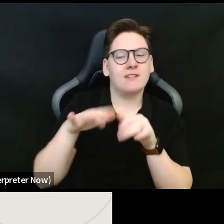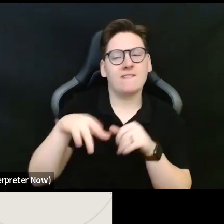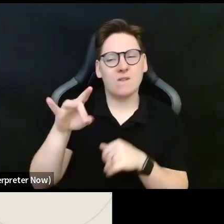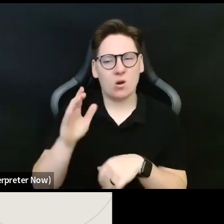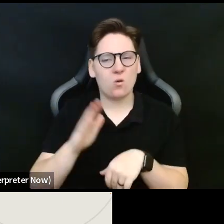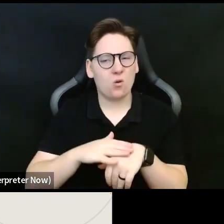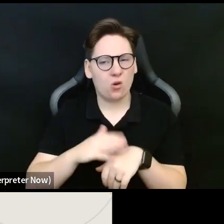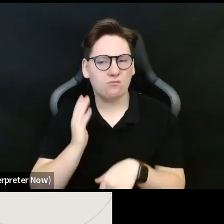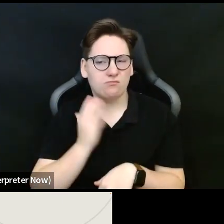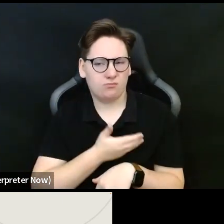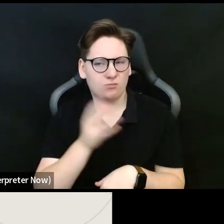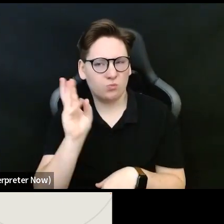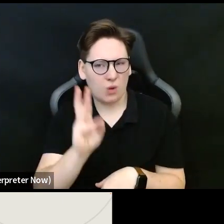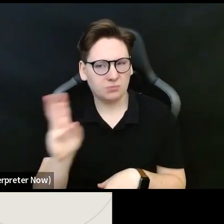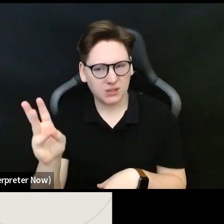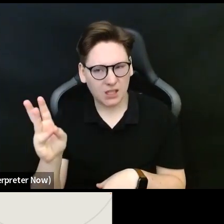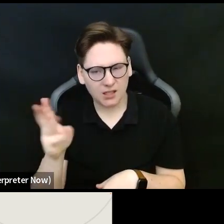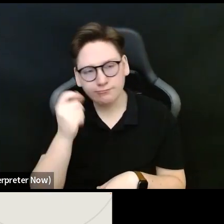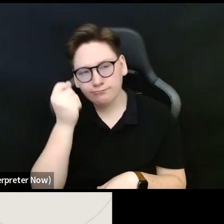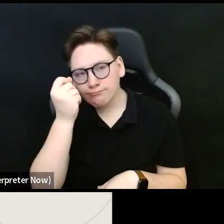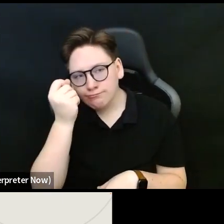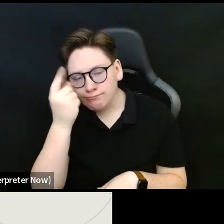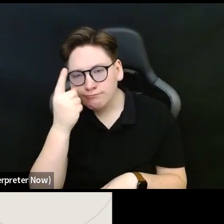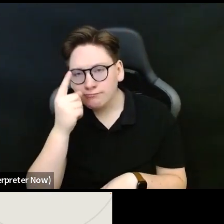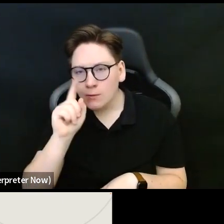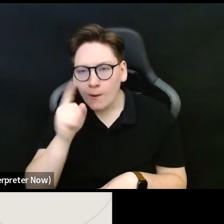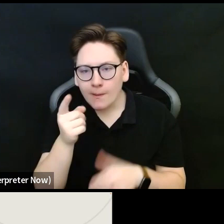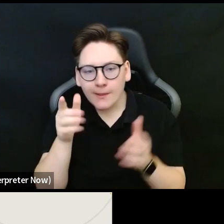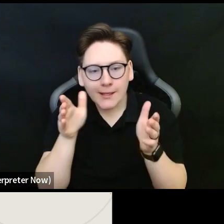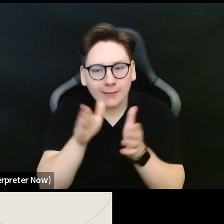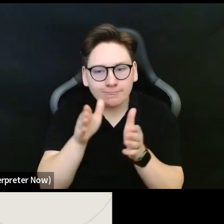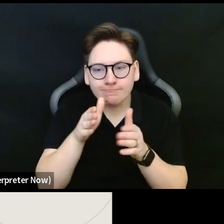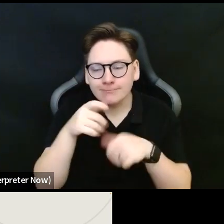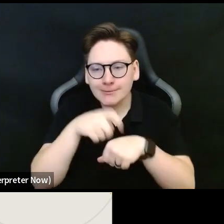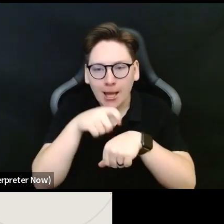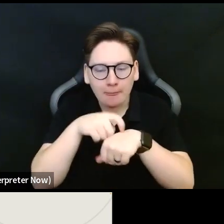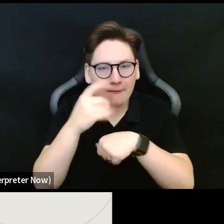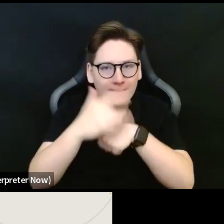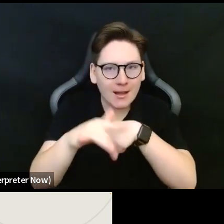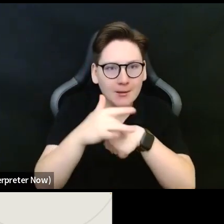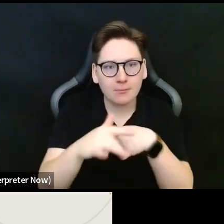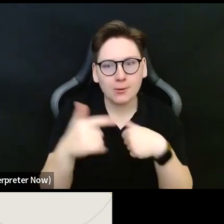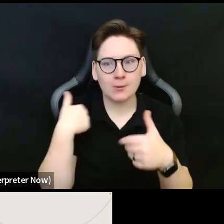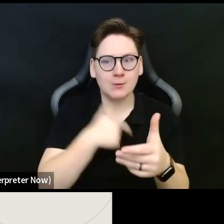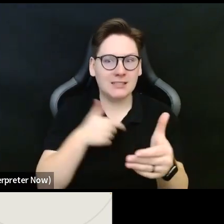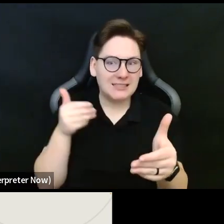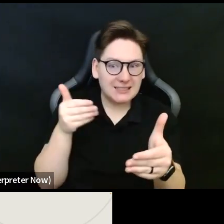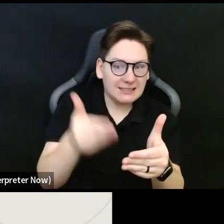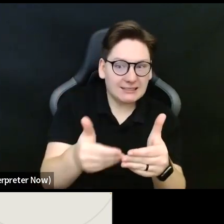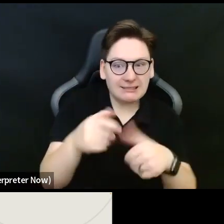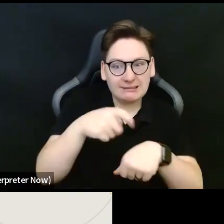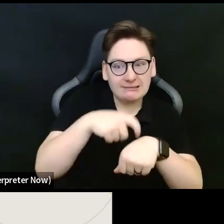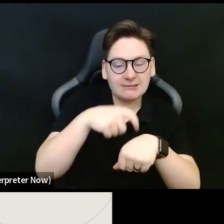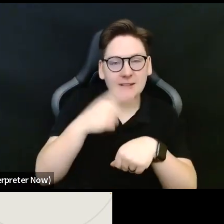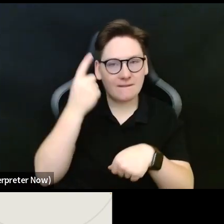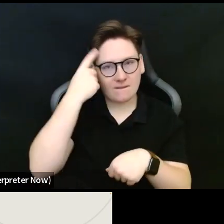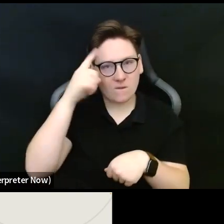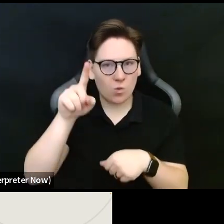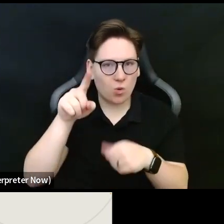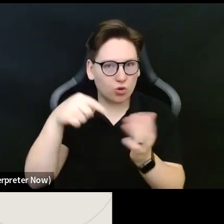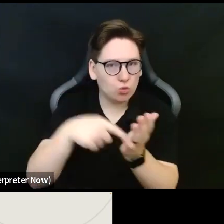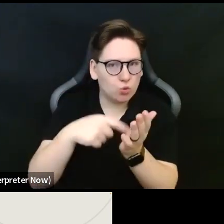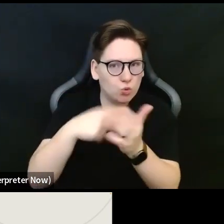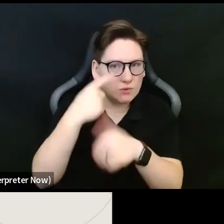But given that we only have a handful of slots and we are rapidly approaching the statement of interest deadline,